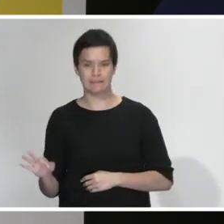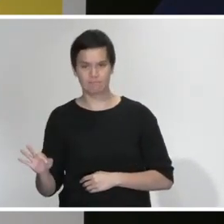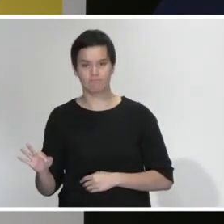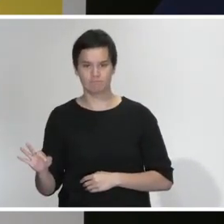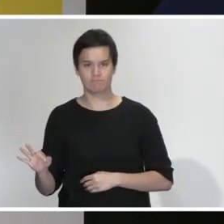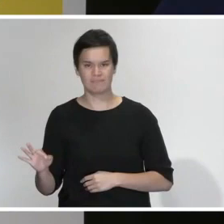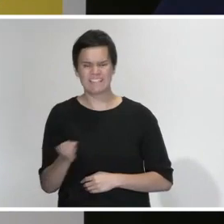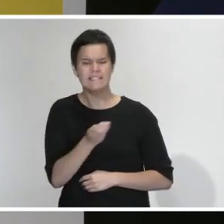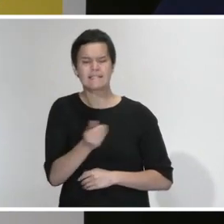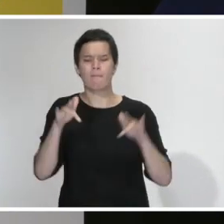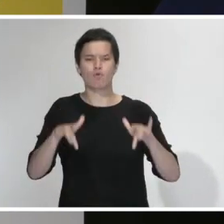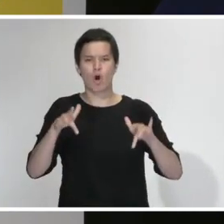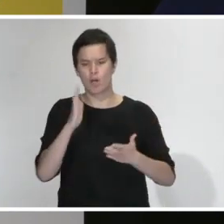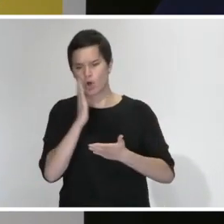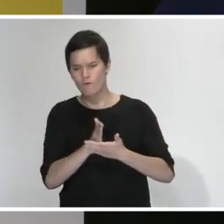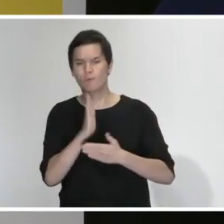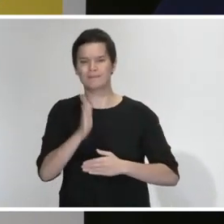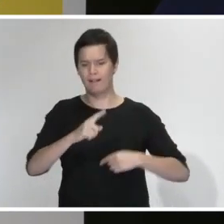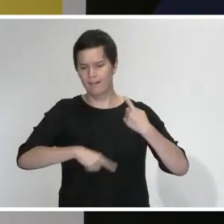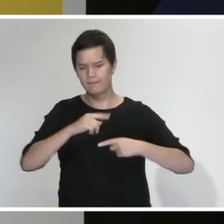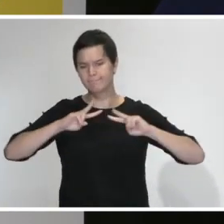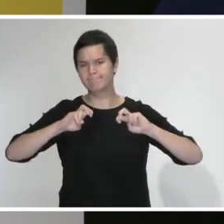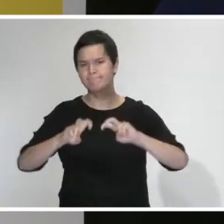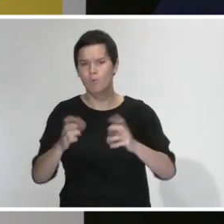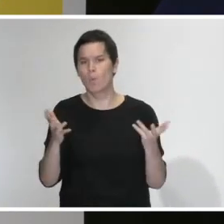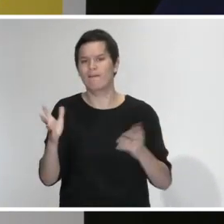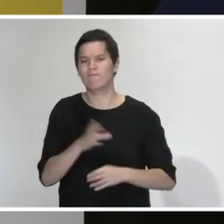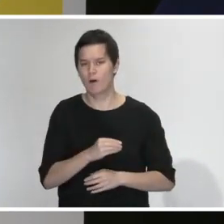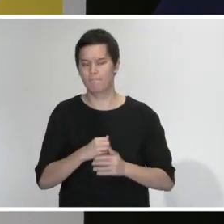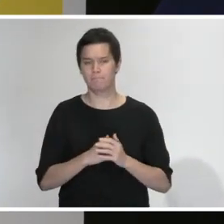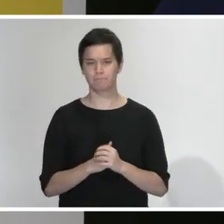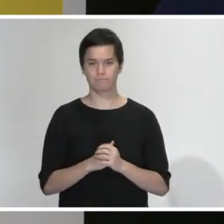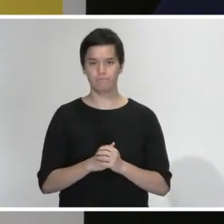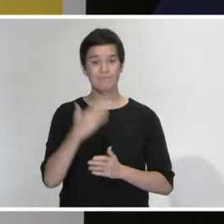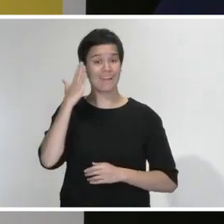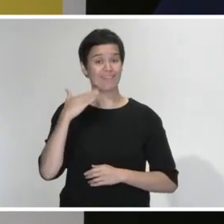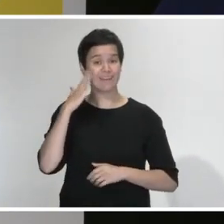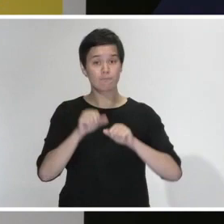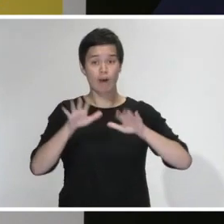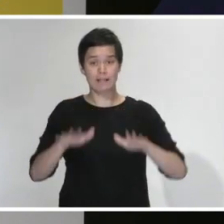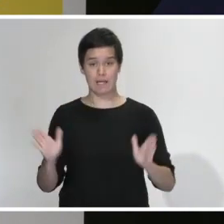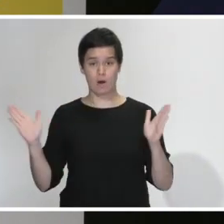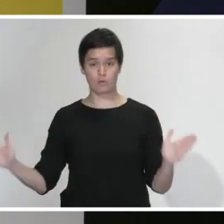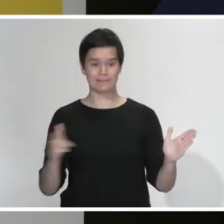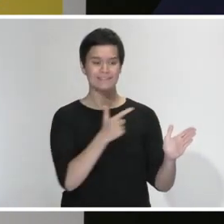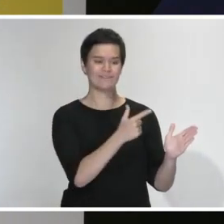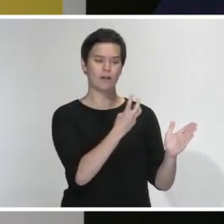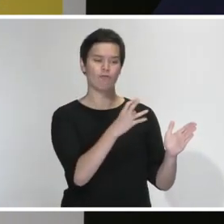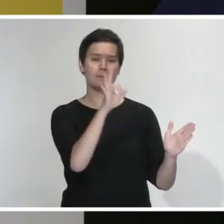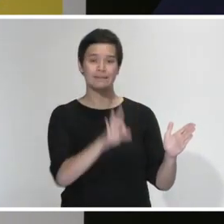bottom of where they may have been infected. The ethnic breakdown is as follows 73.3% European,